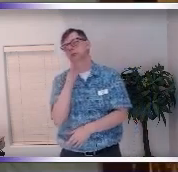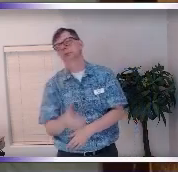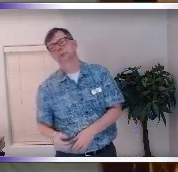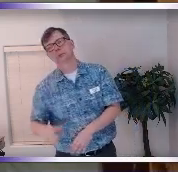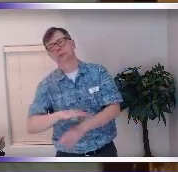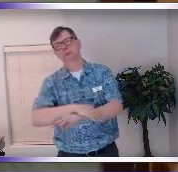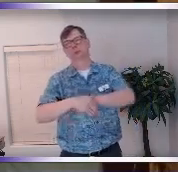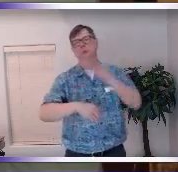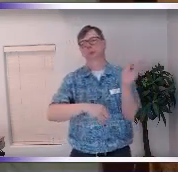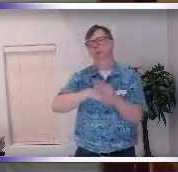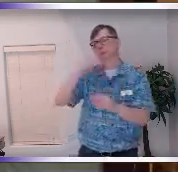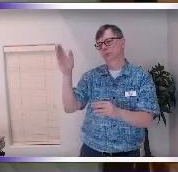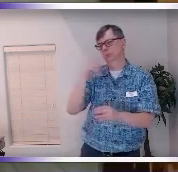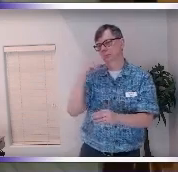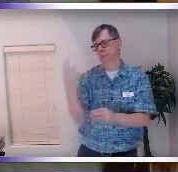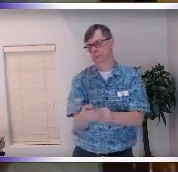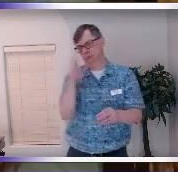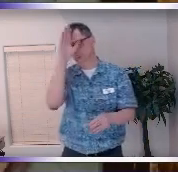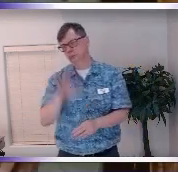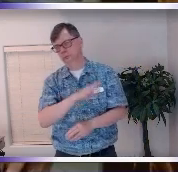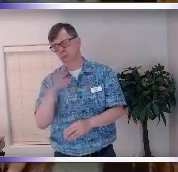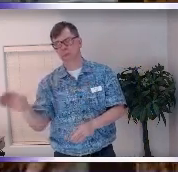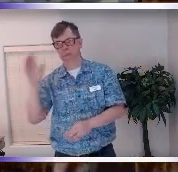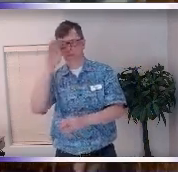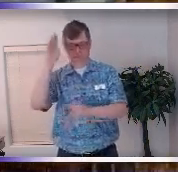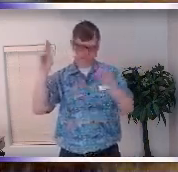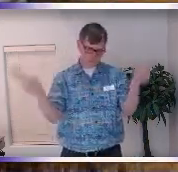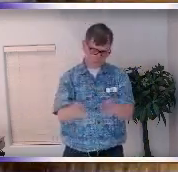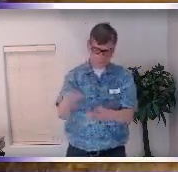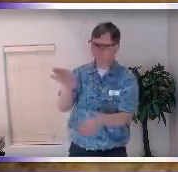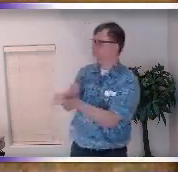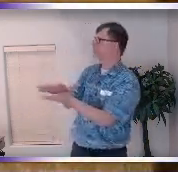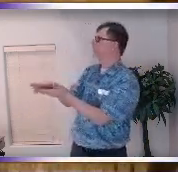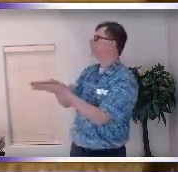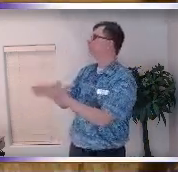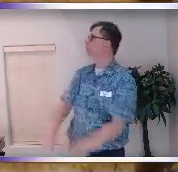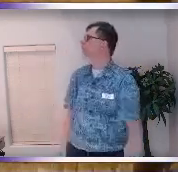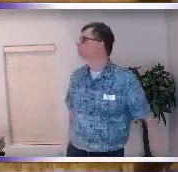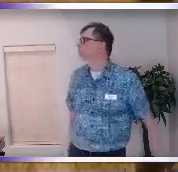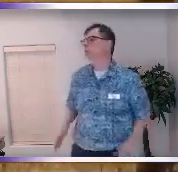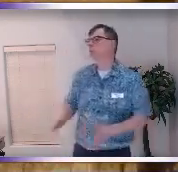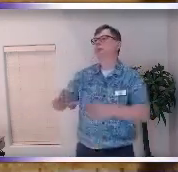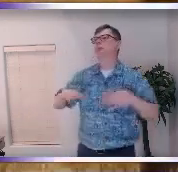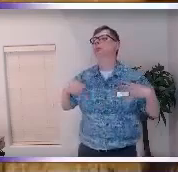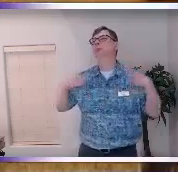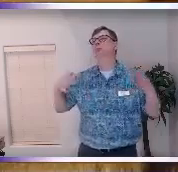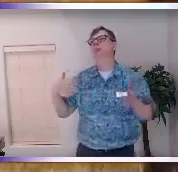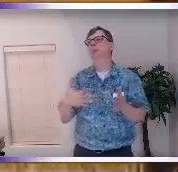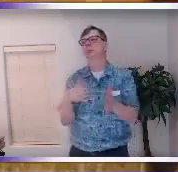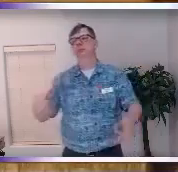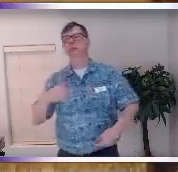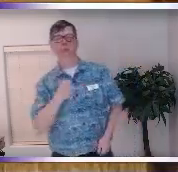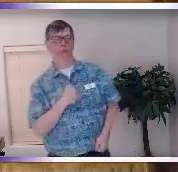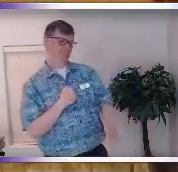uncover the sacred in your ordinary you begin to learn your orientation towards life and you begin to appreciate